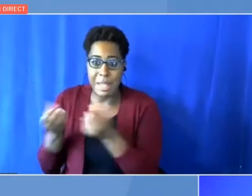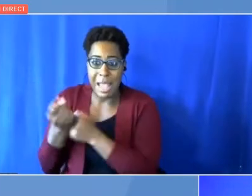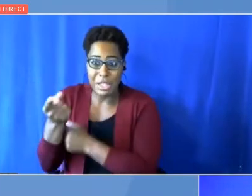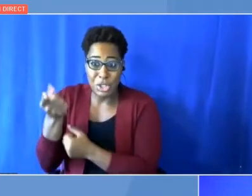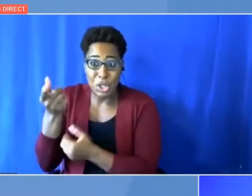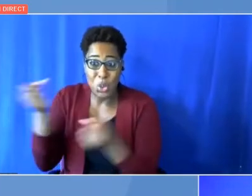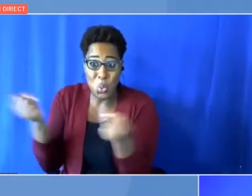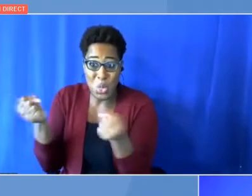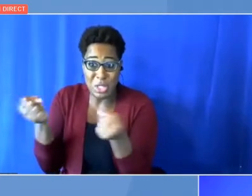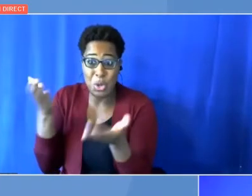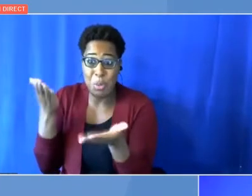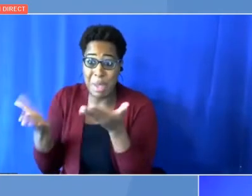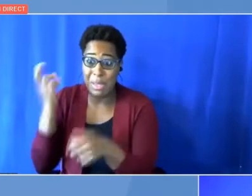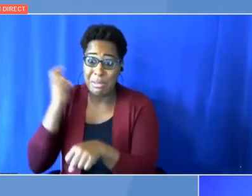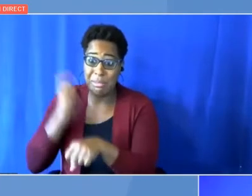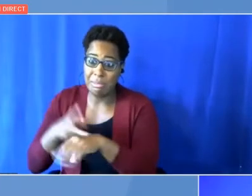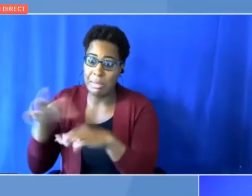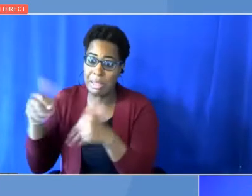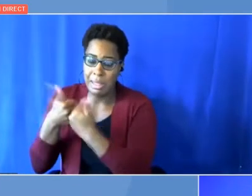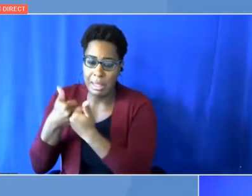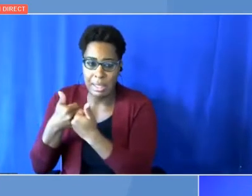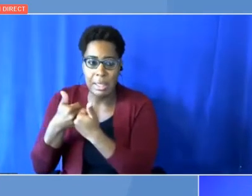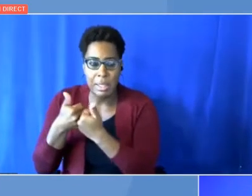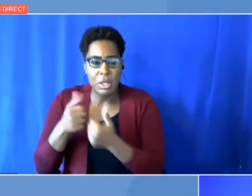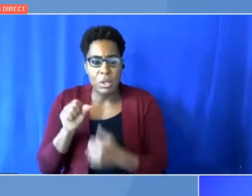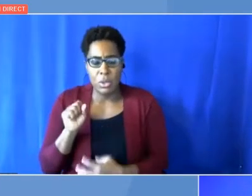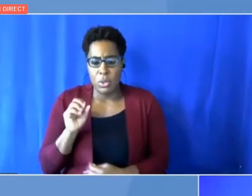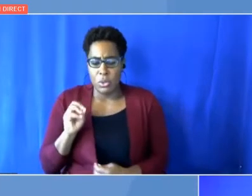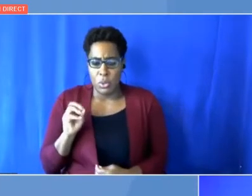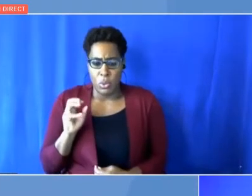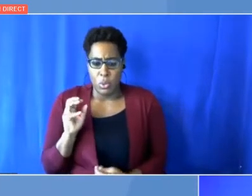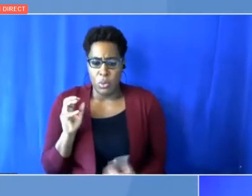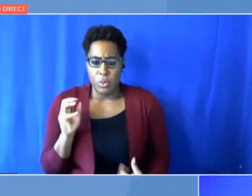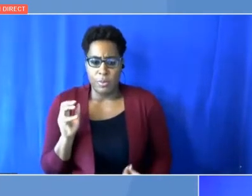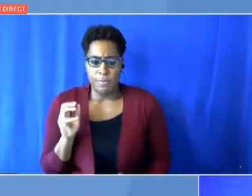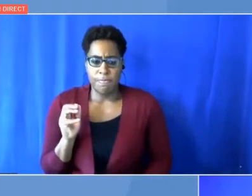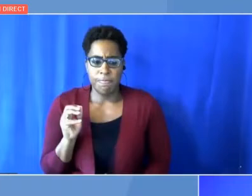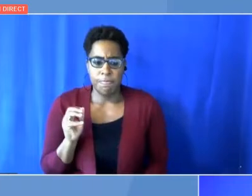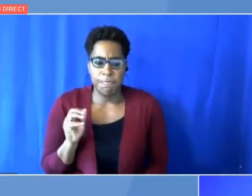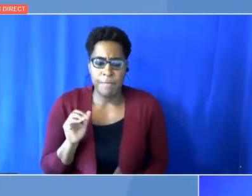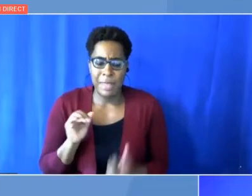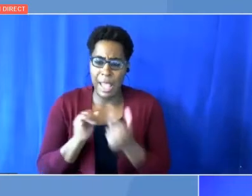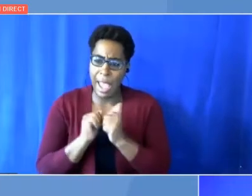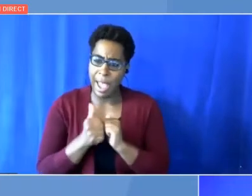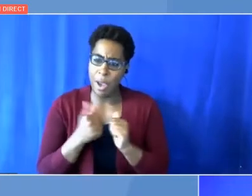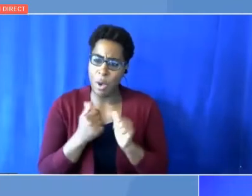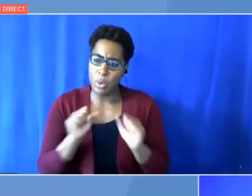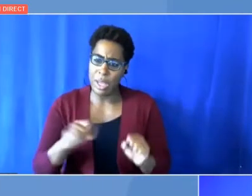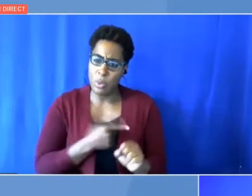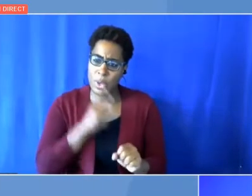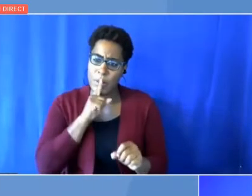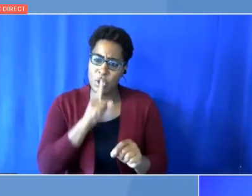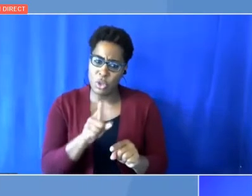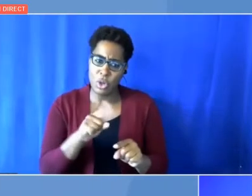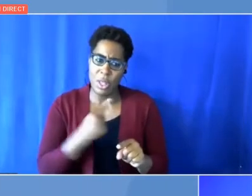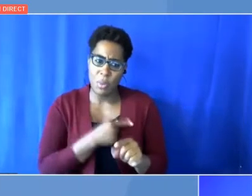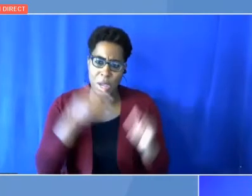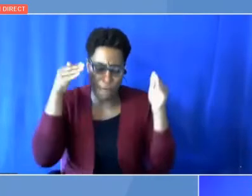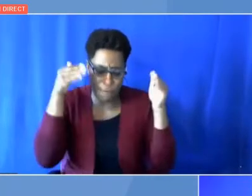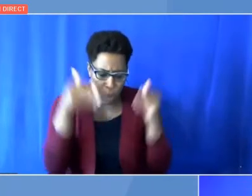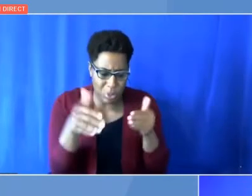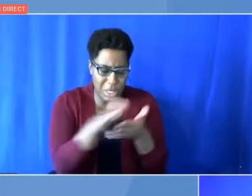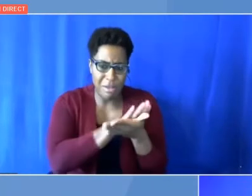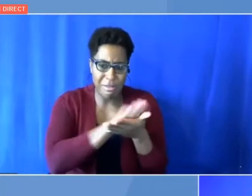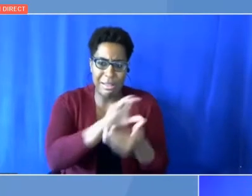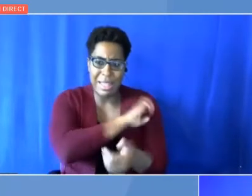dire headlines, how can we ensure that this is actually a movement toward clean energy instead of a step